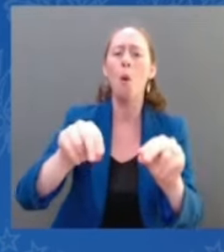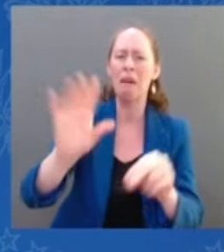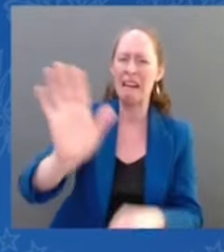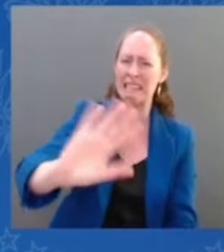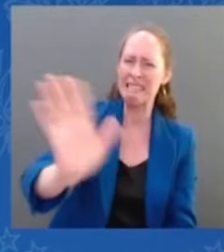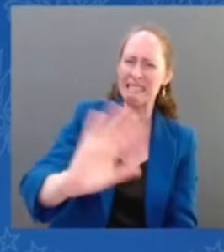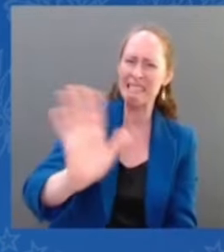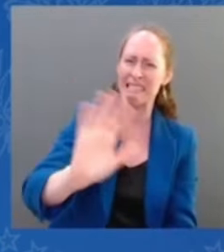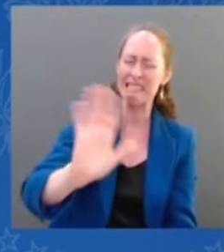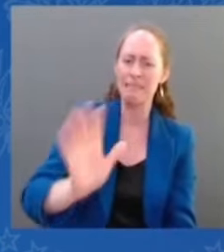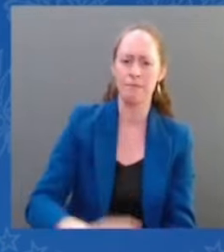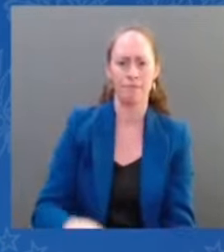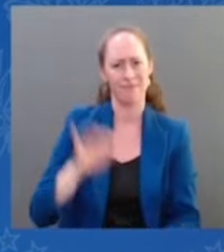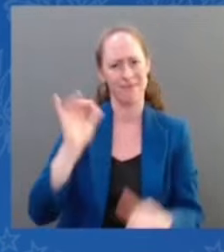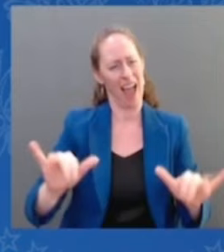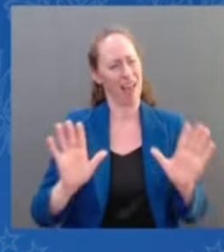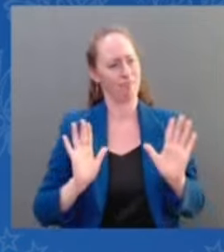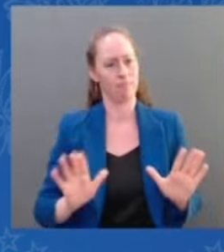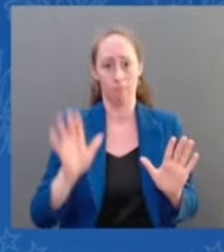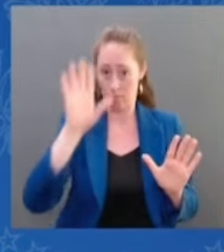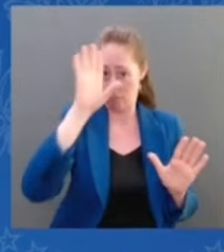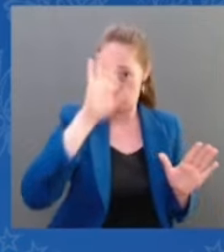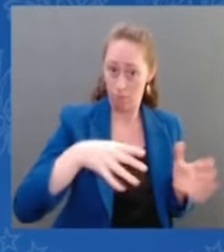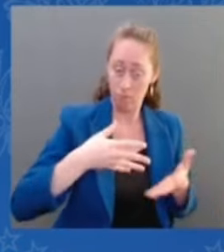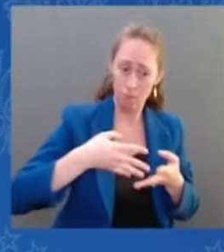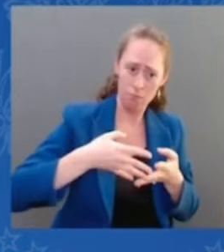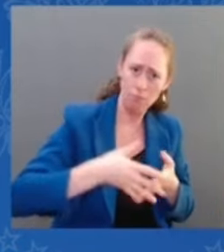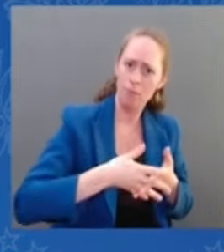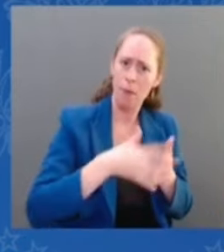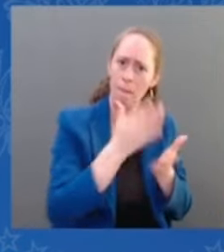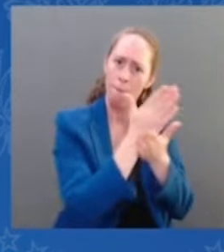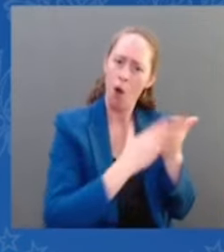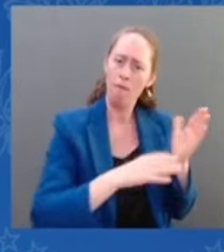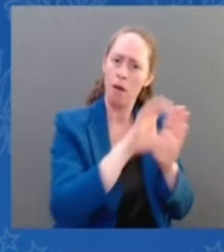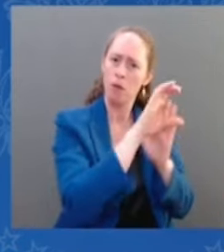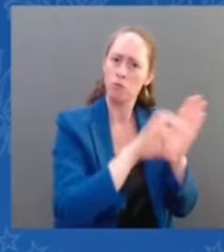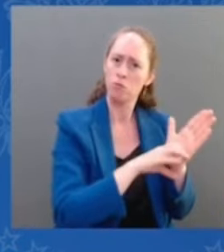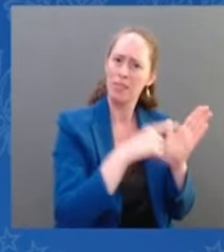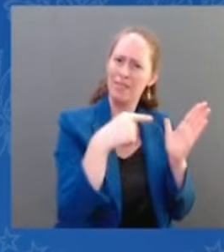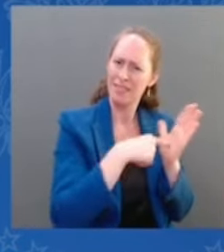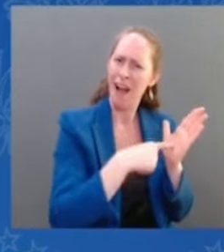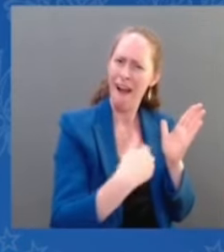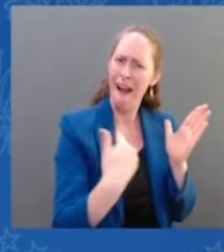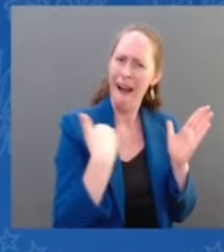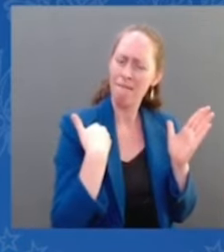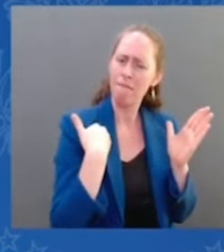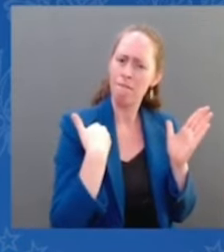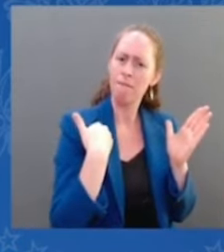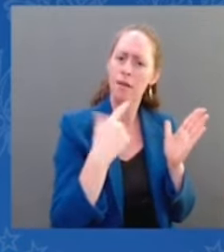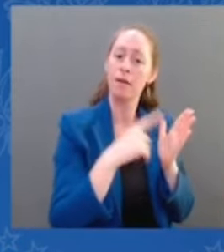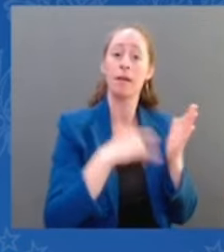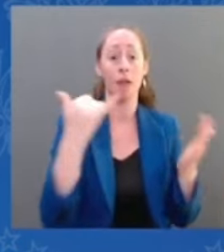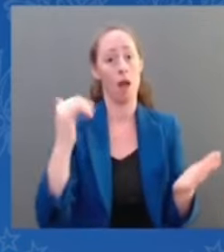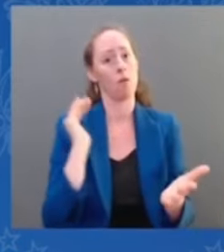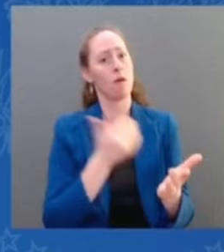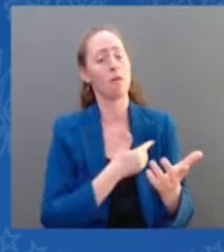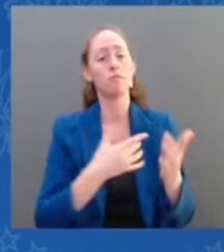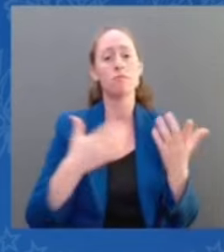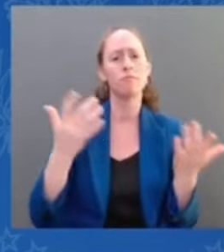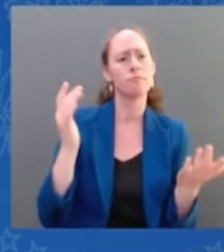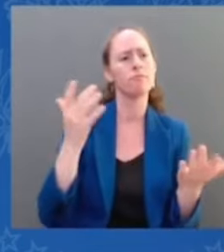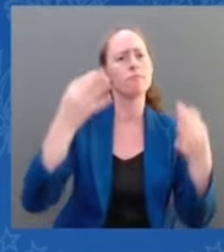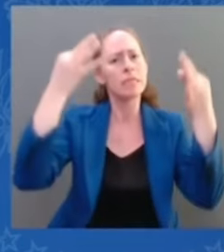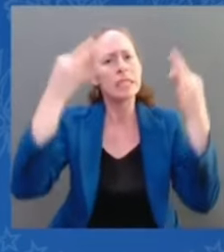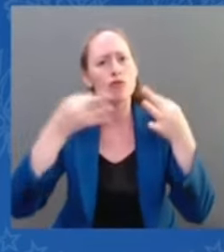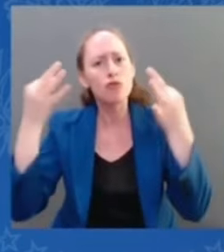This is a choice. This is a moment. The moment. The moment to restore the rights that have been taken away